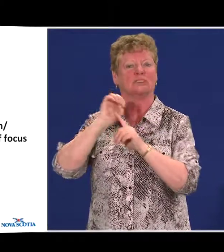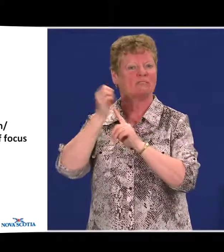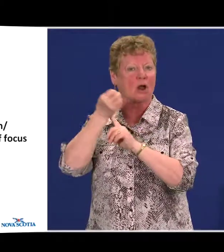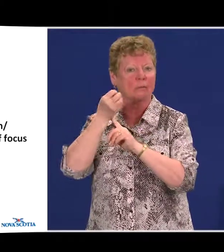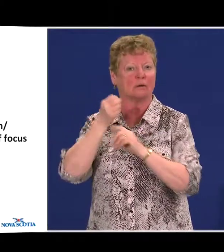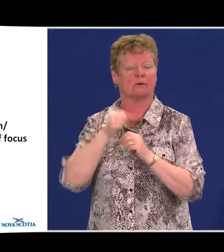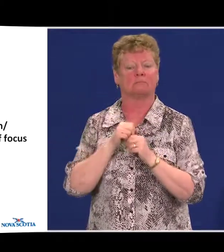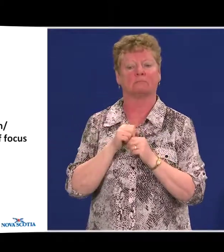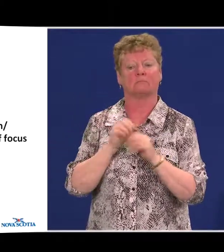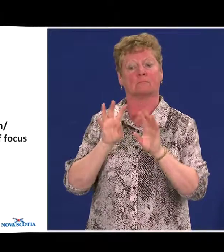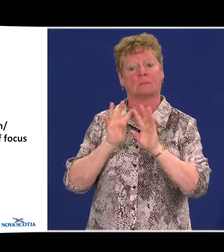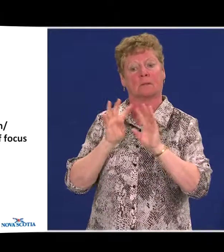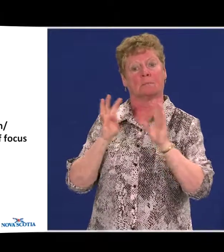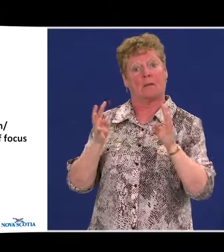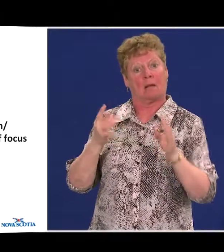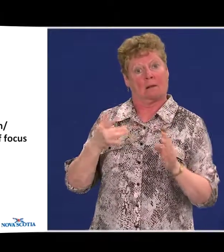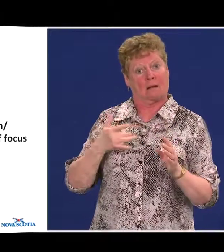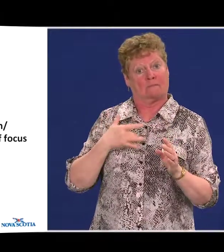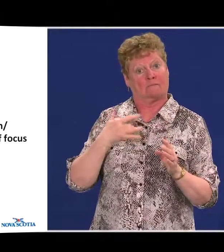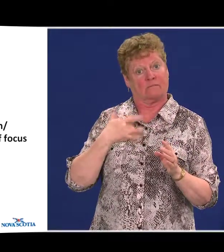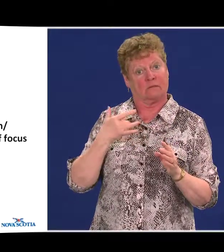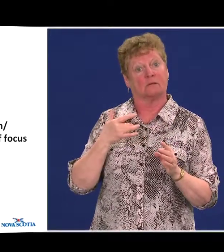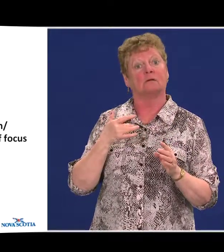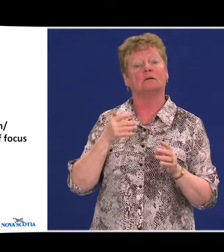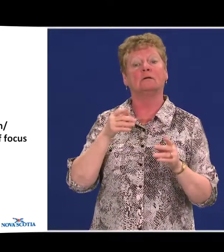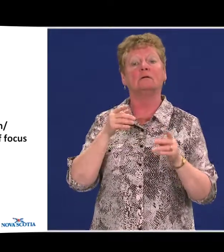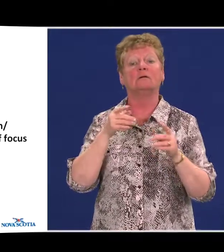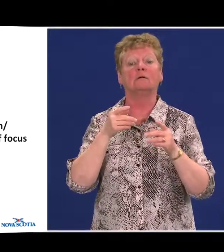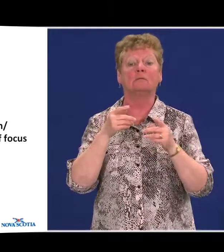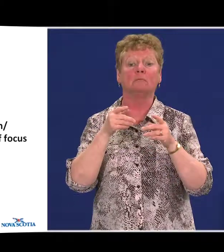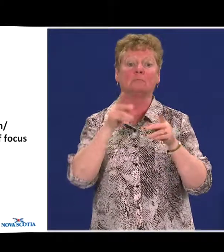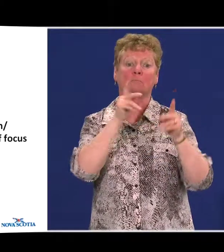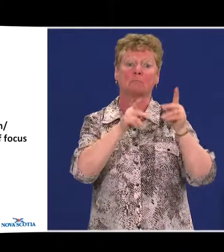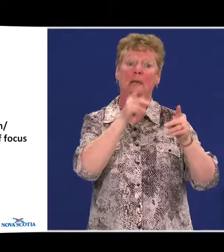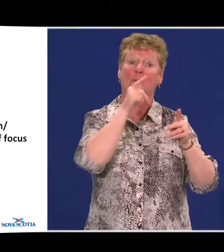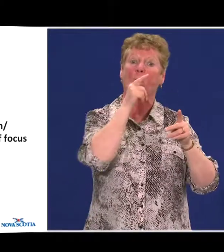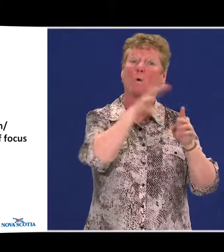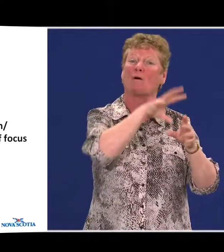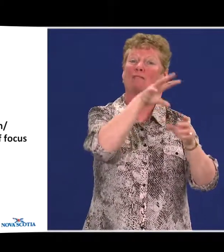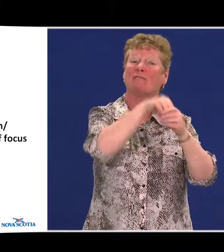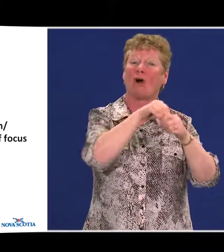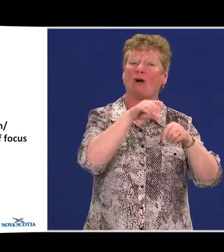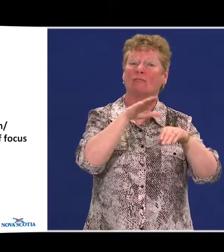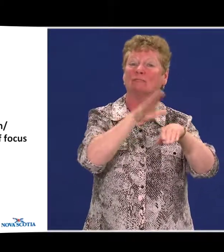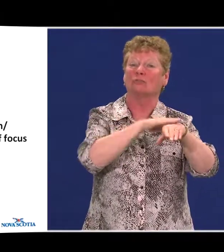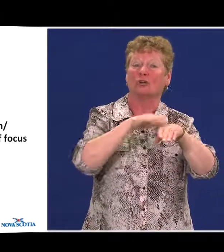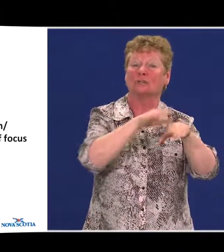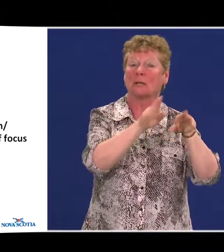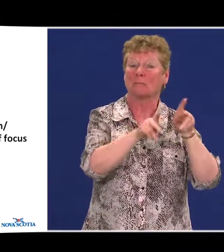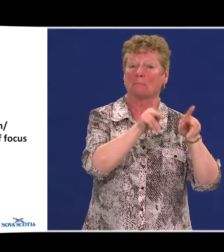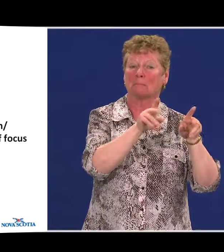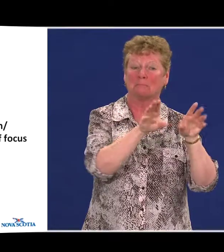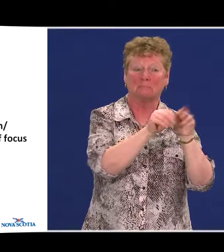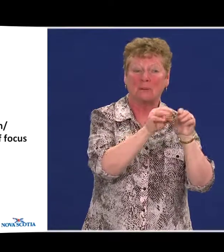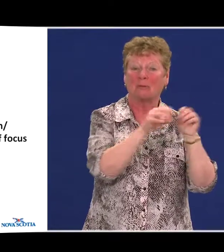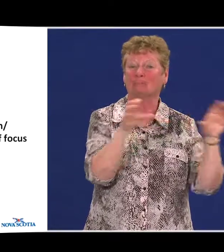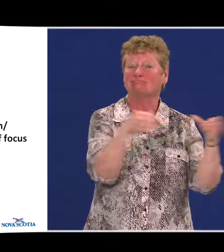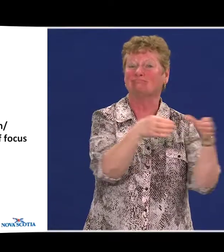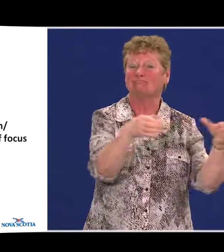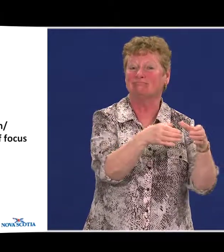also agreed with participants from the consultations that education and training